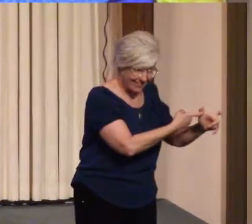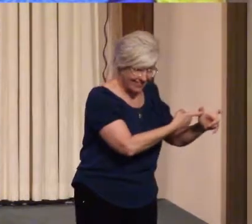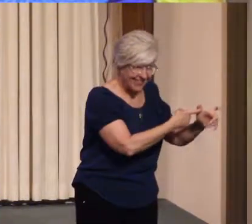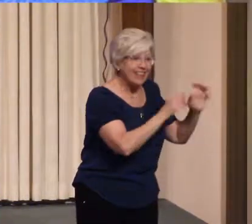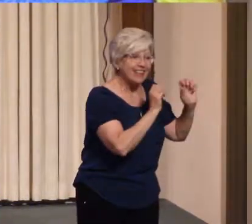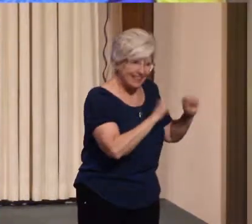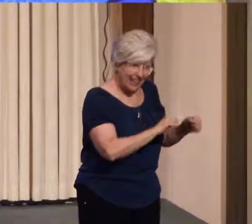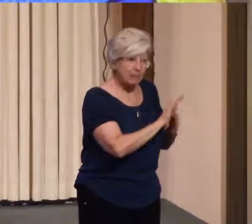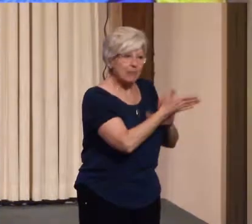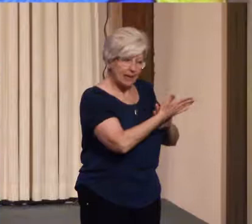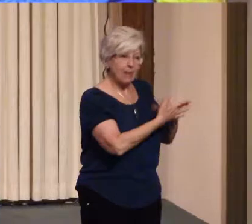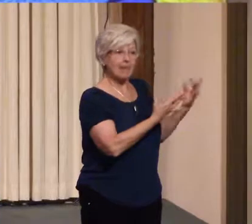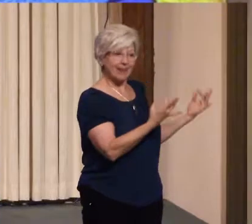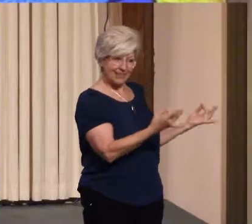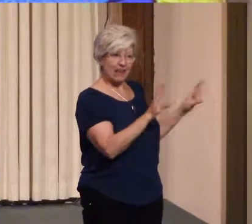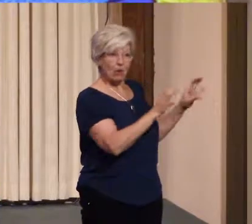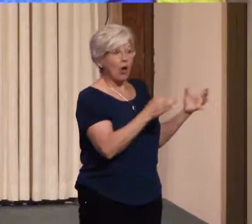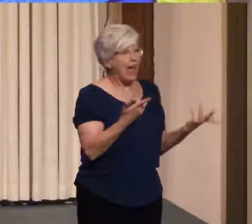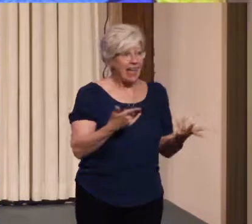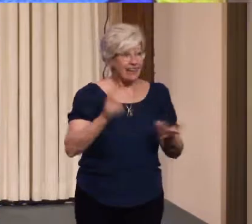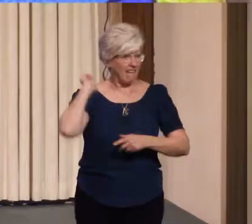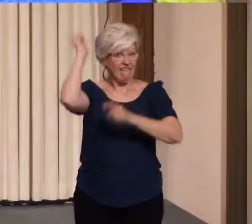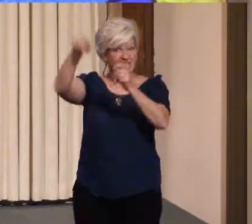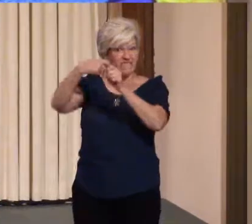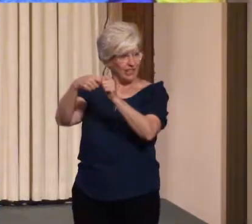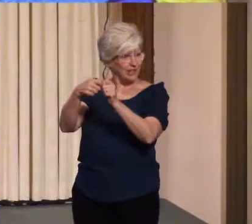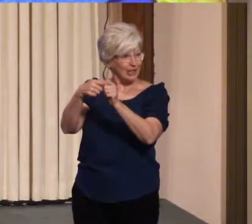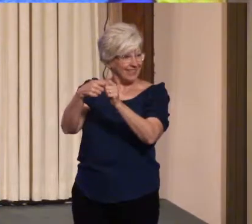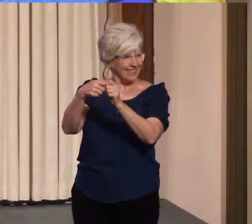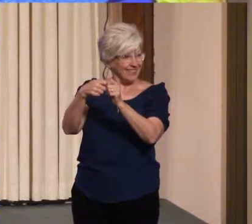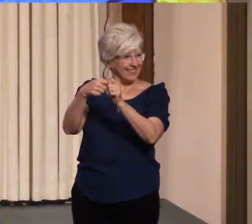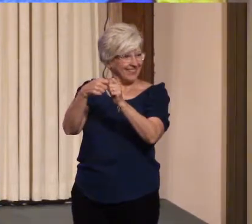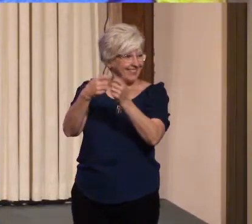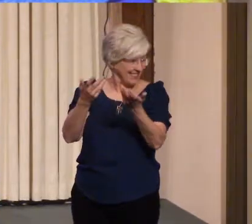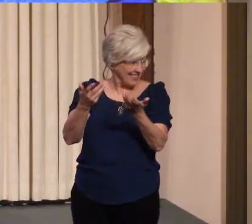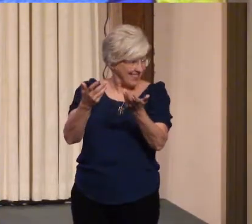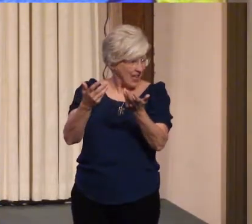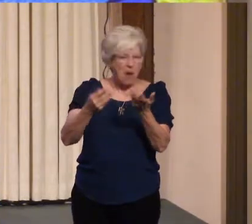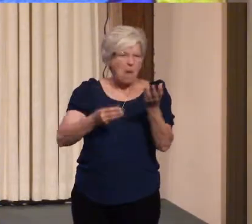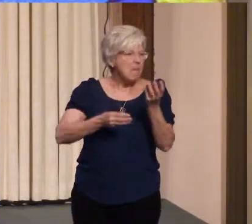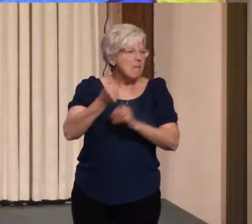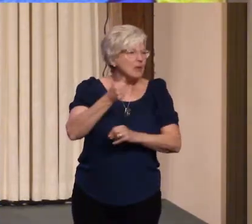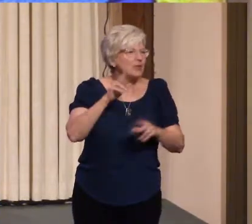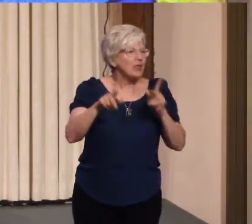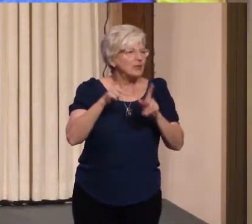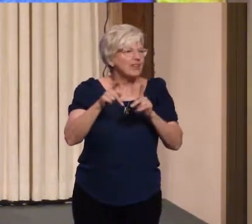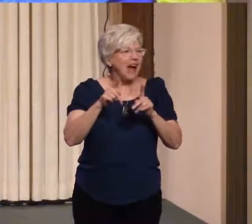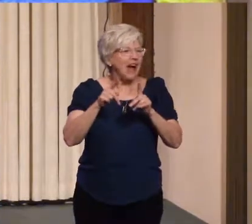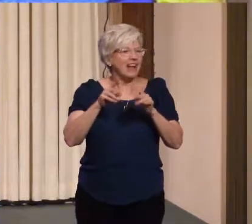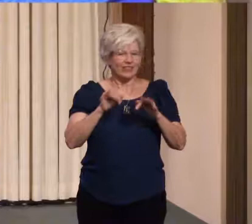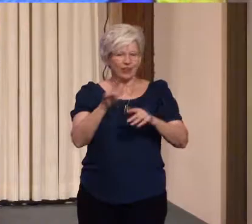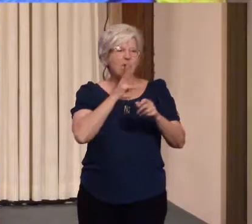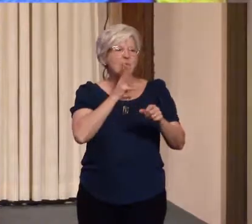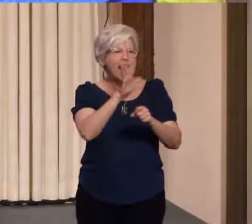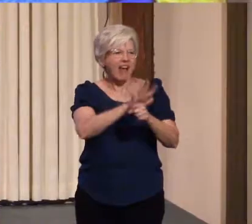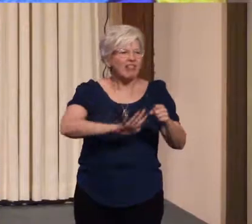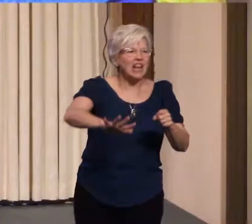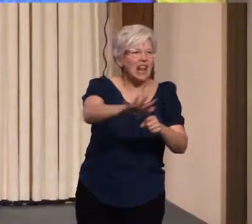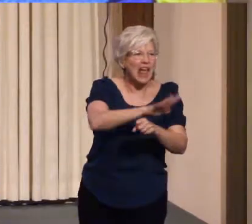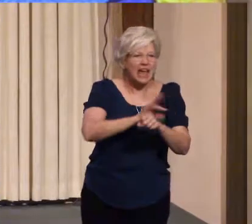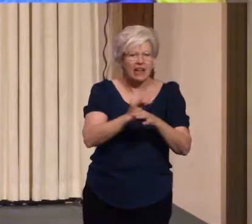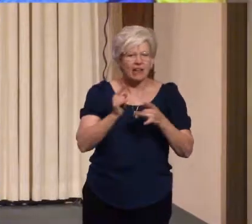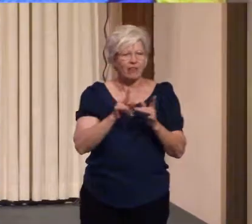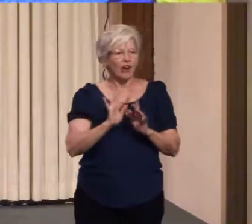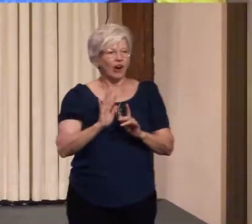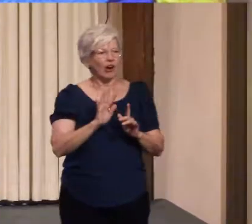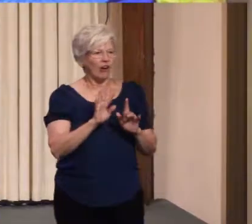We even talked about fishing. You know most of those guys out around the lake that Laura and I run around